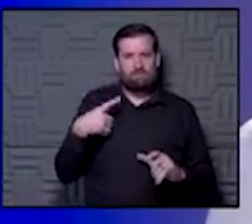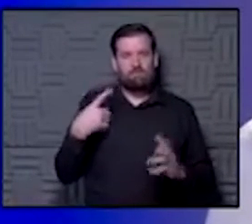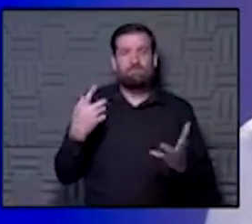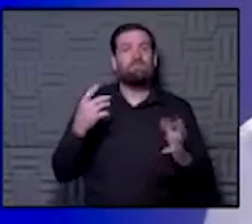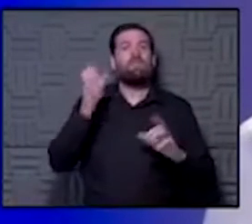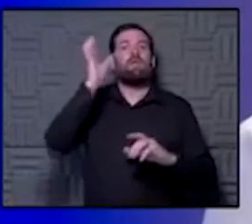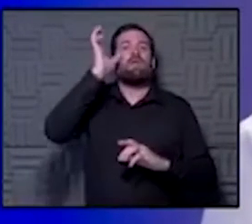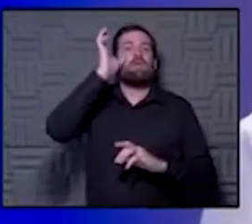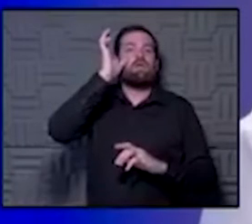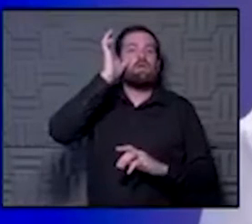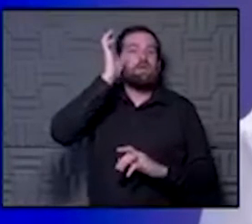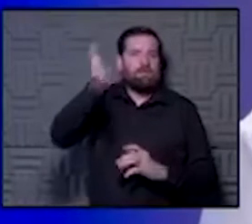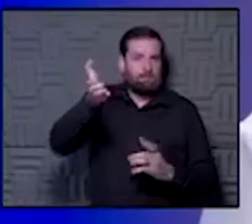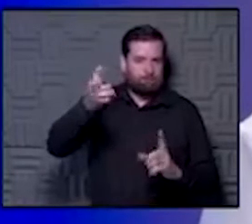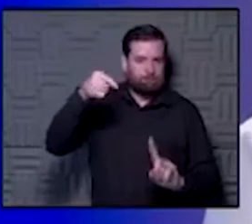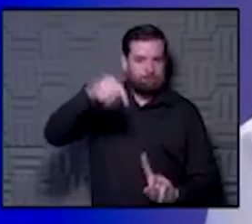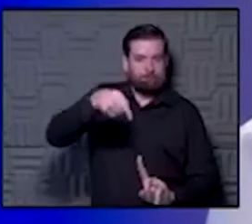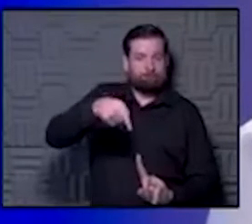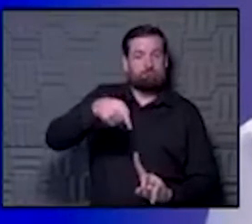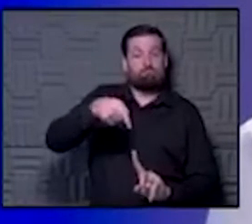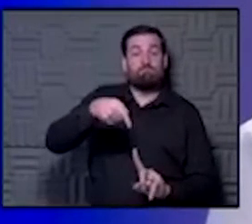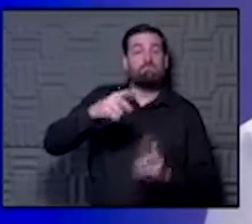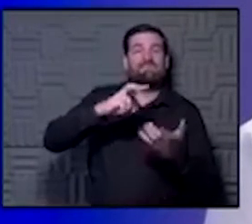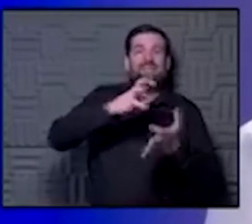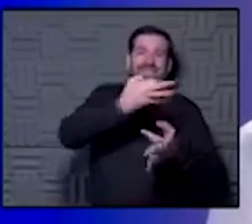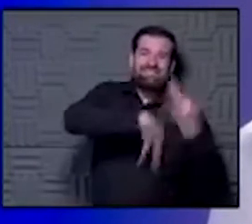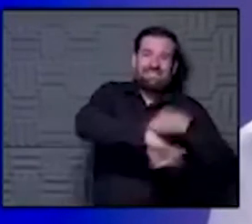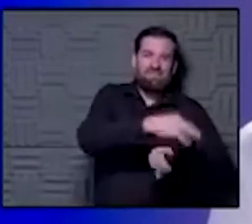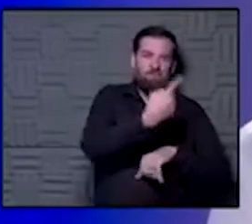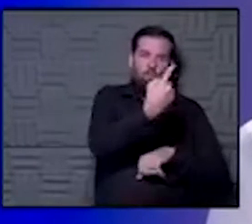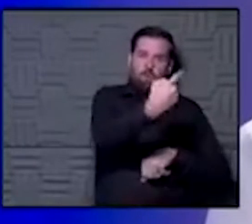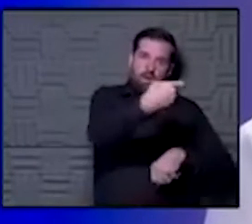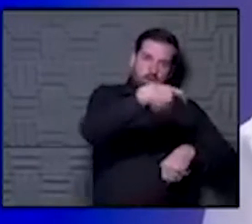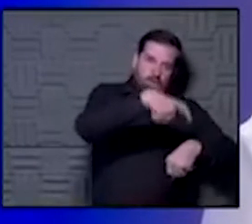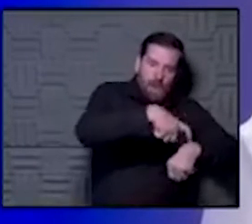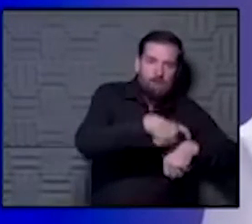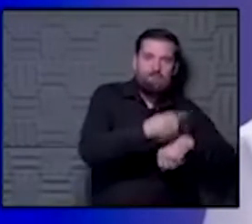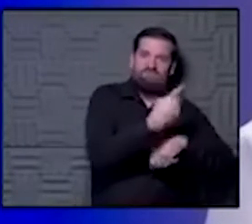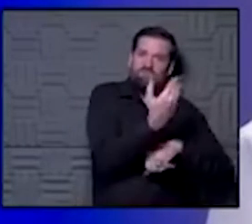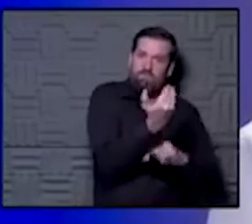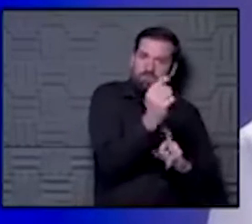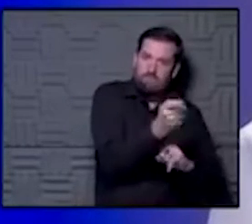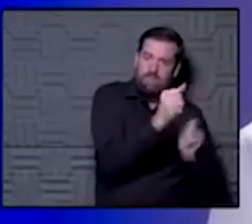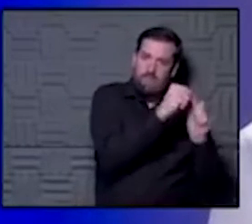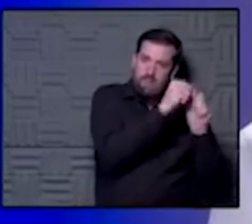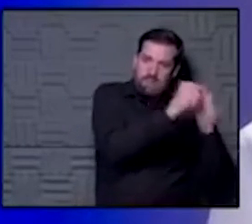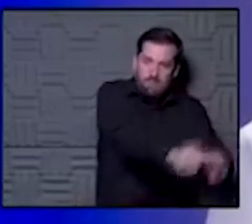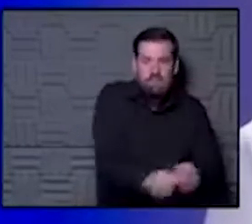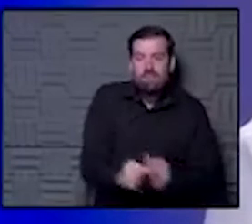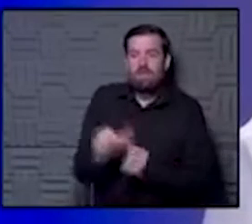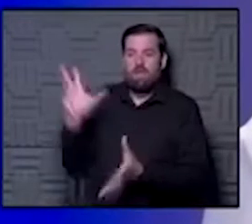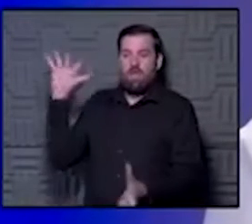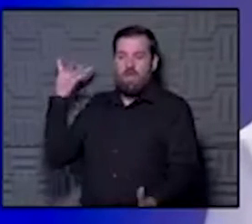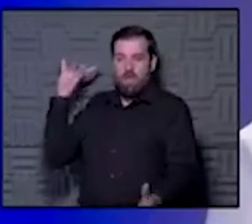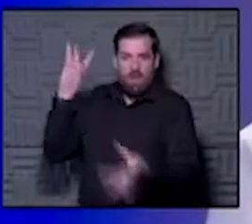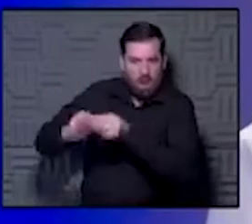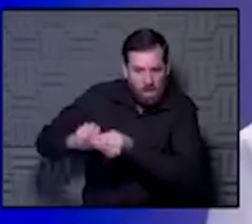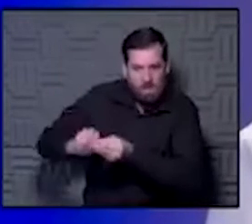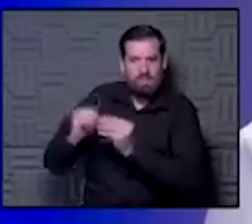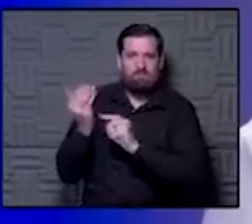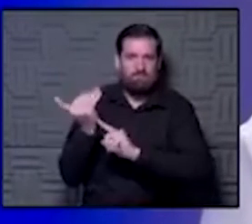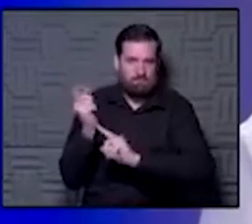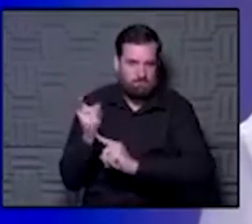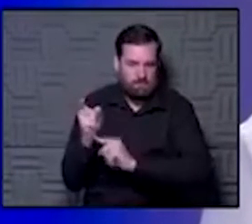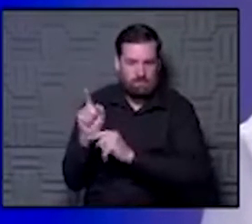the concept, and it is a cumulative time amount of 15 minutes. With somebody who possibly could be infected or you don't know you're